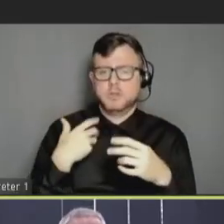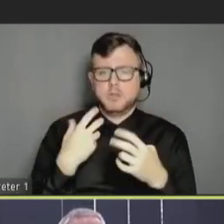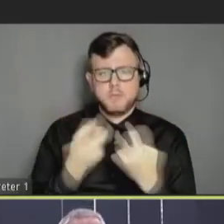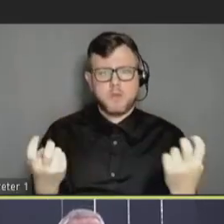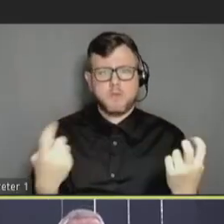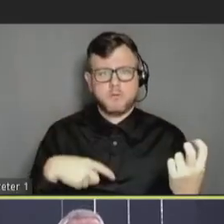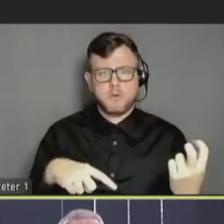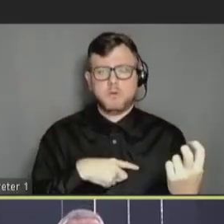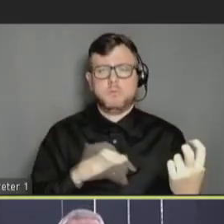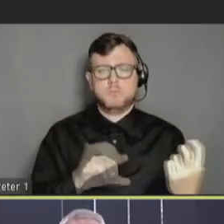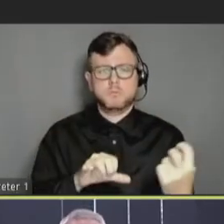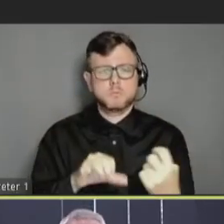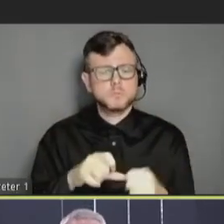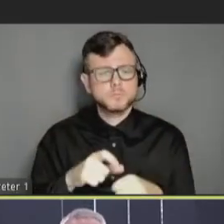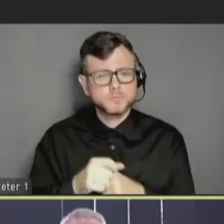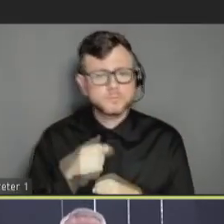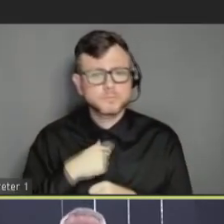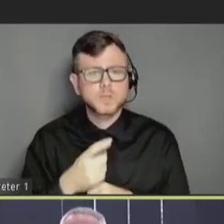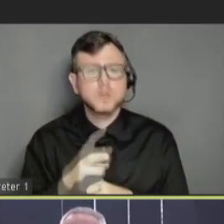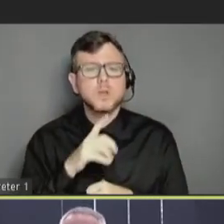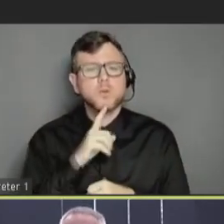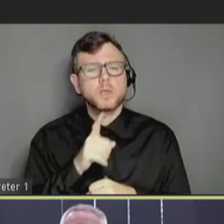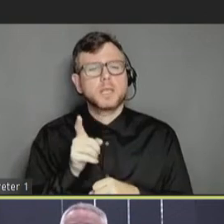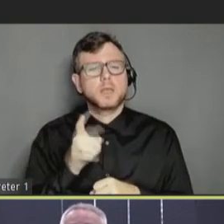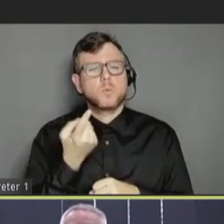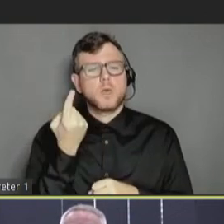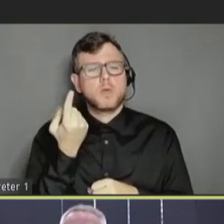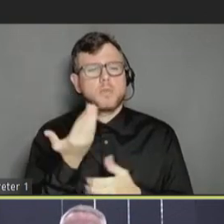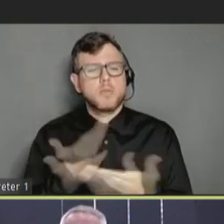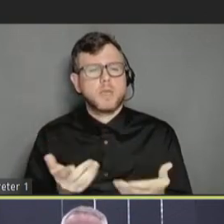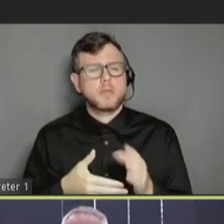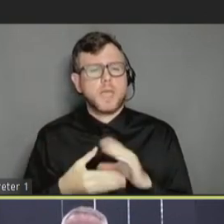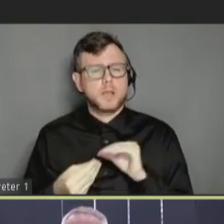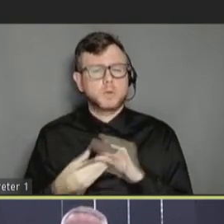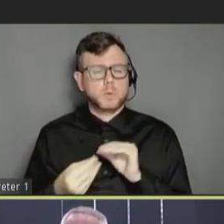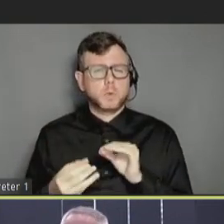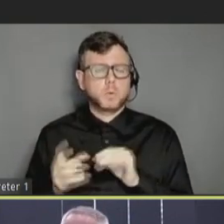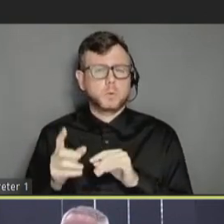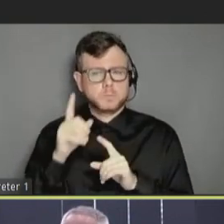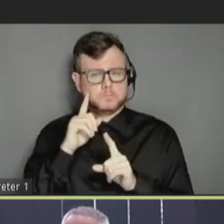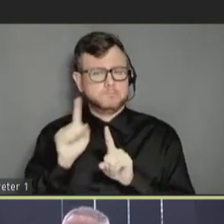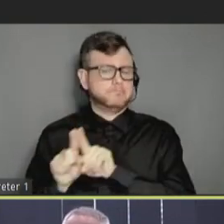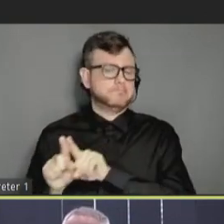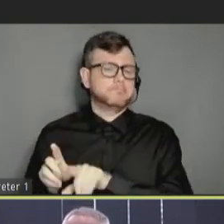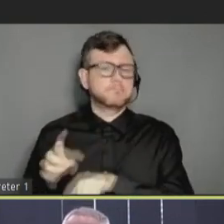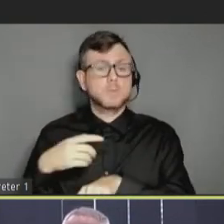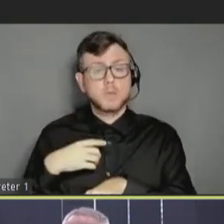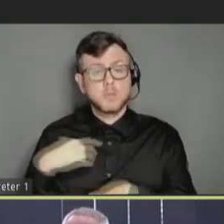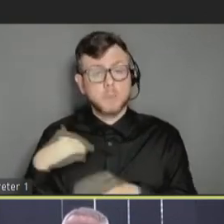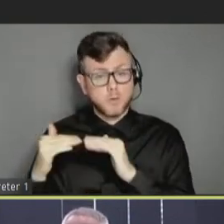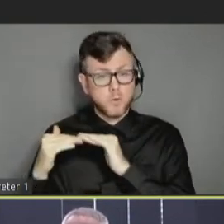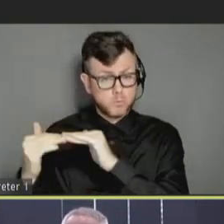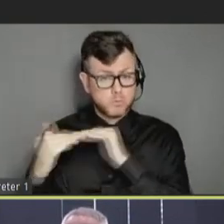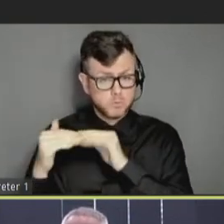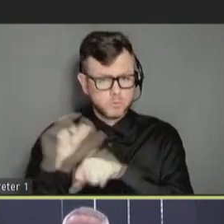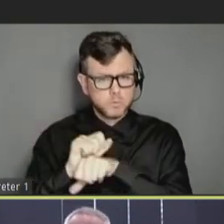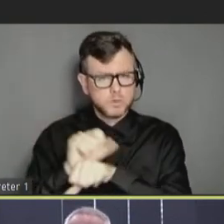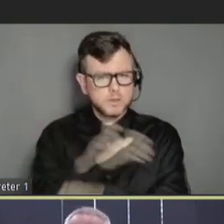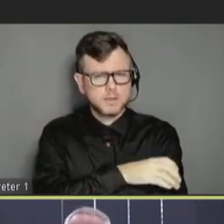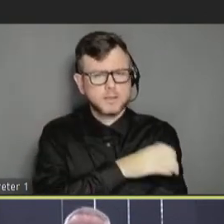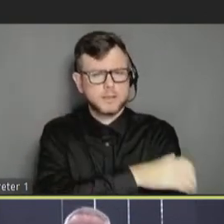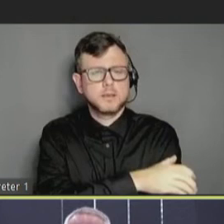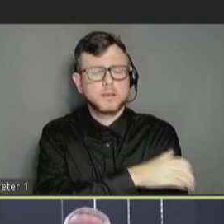all of us. Just an anecdote for me to throw out. One of my colleagues and I work, have a clinic